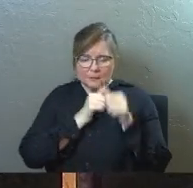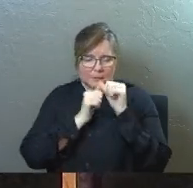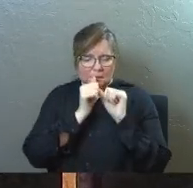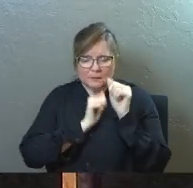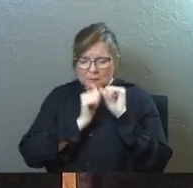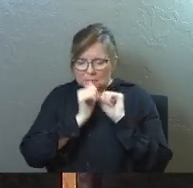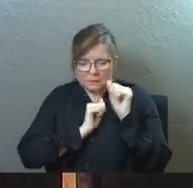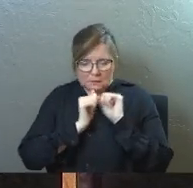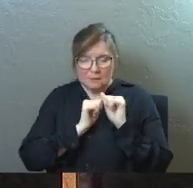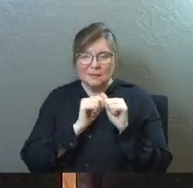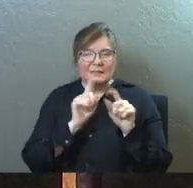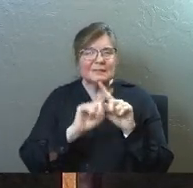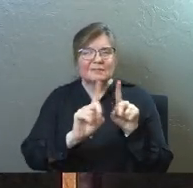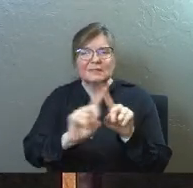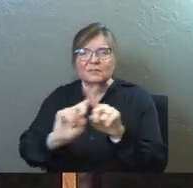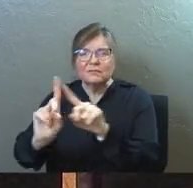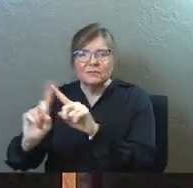going through.